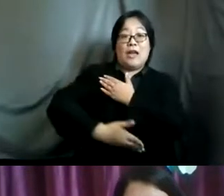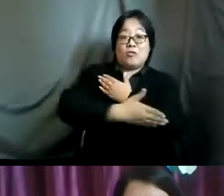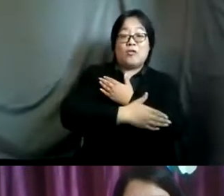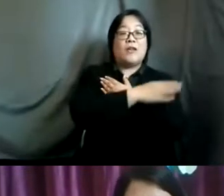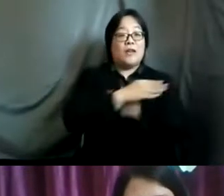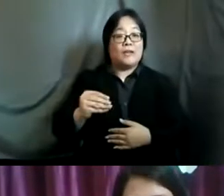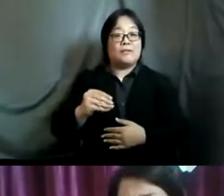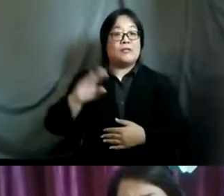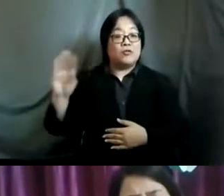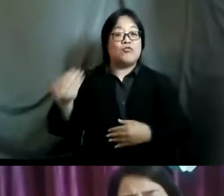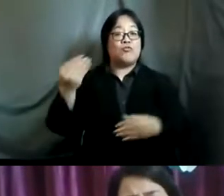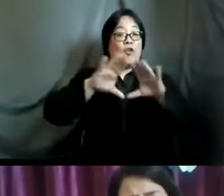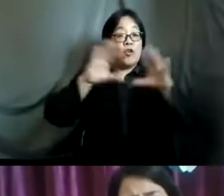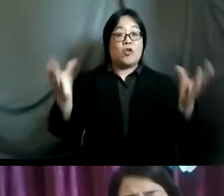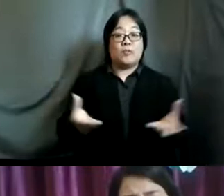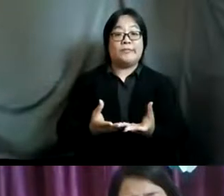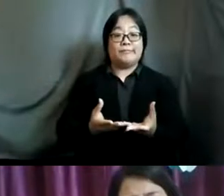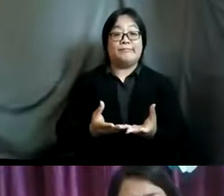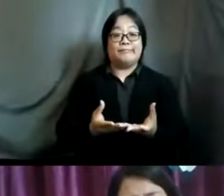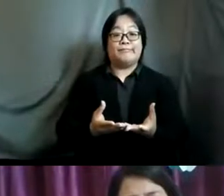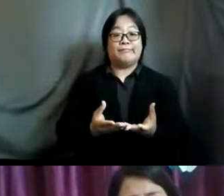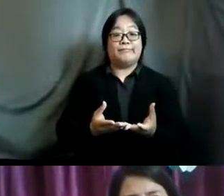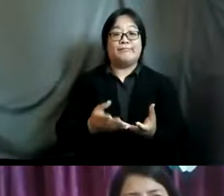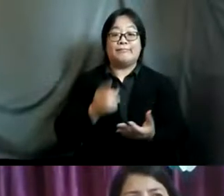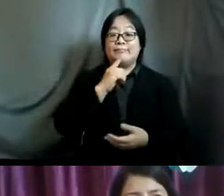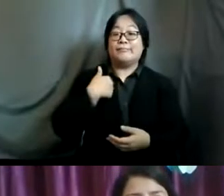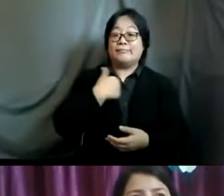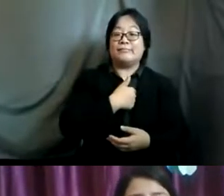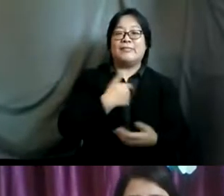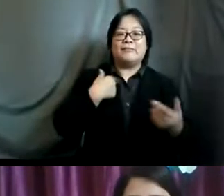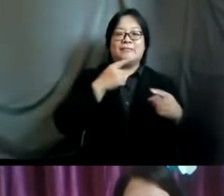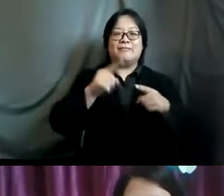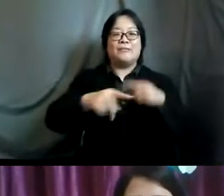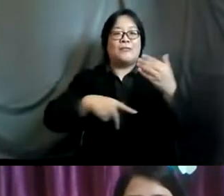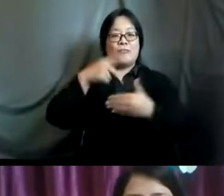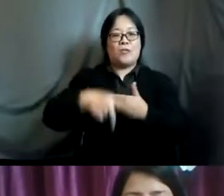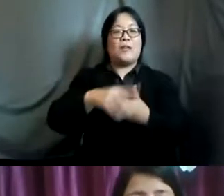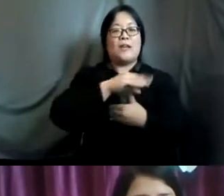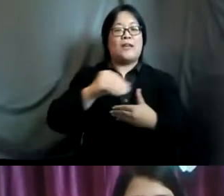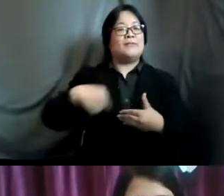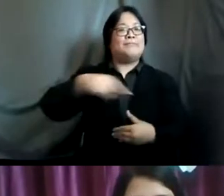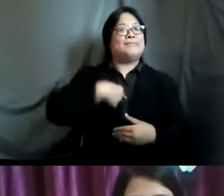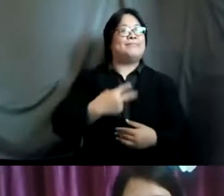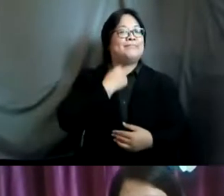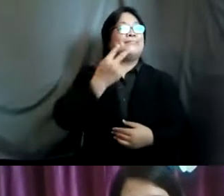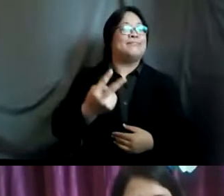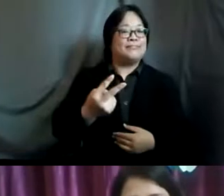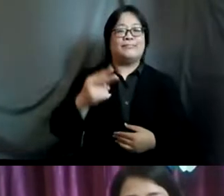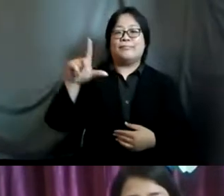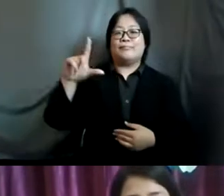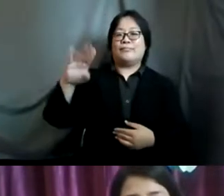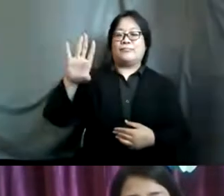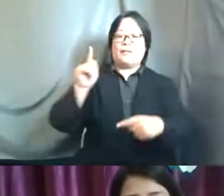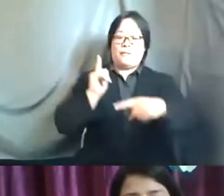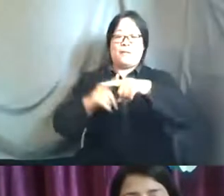globally so we have been doing such kind of programs and we have been addressing the voice of um lgbti plus q q